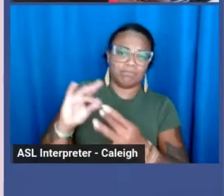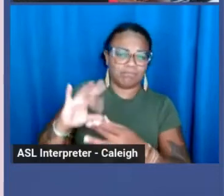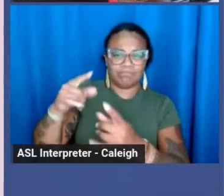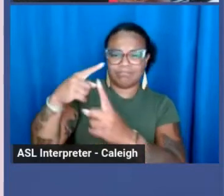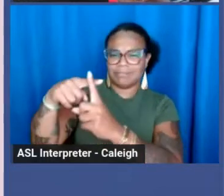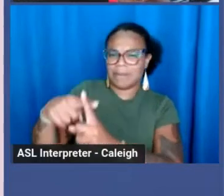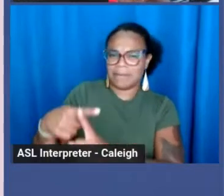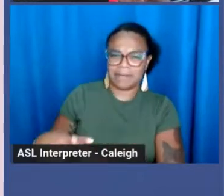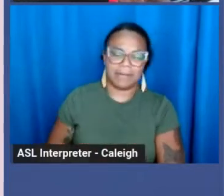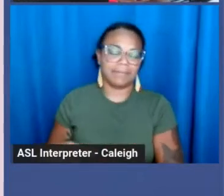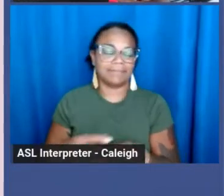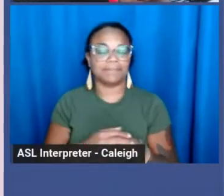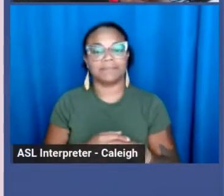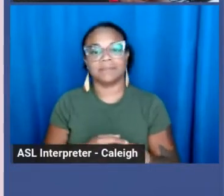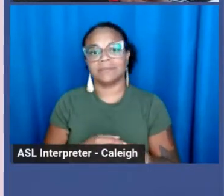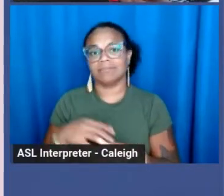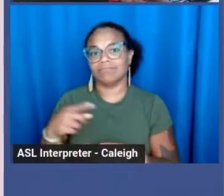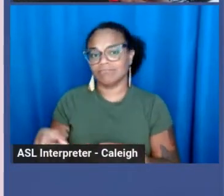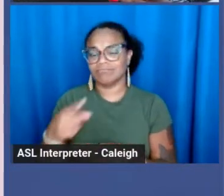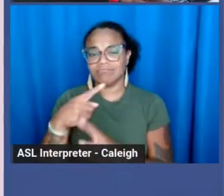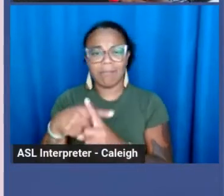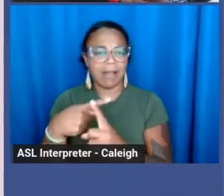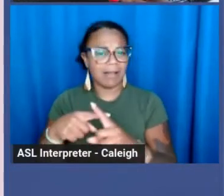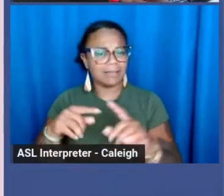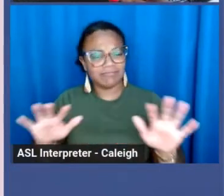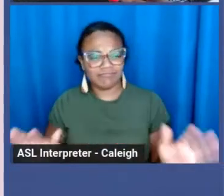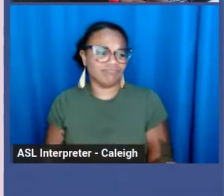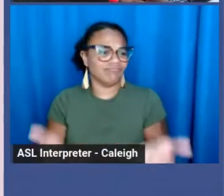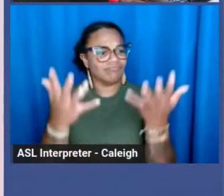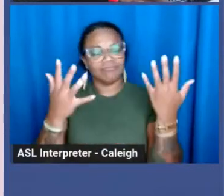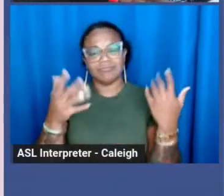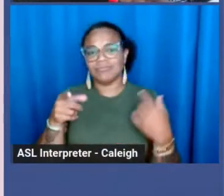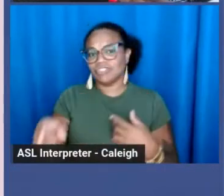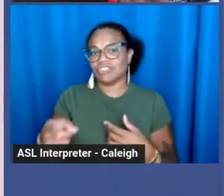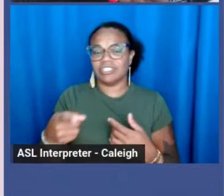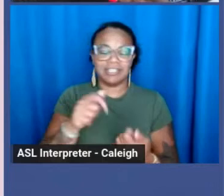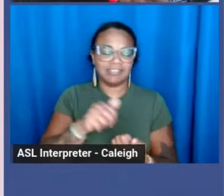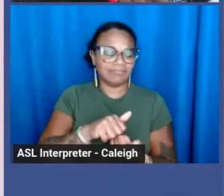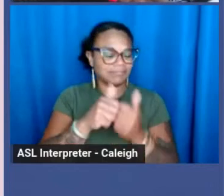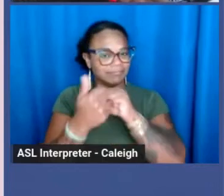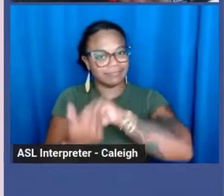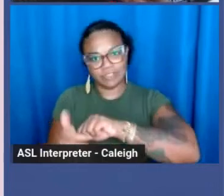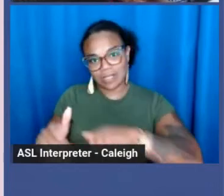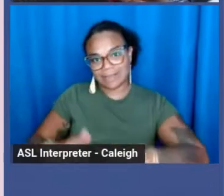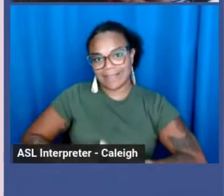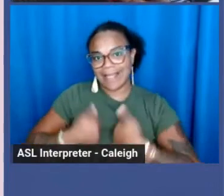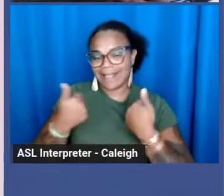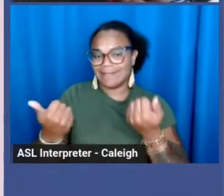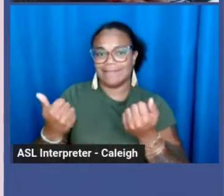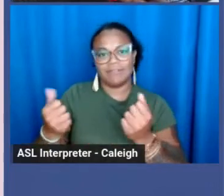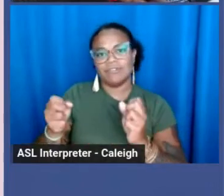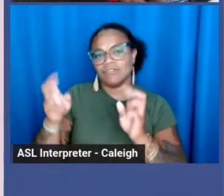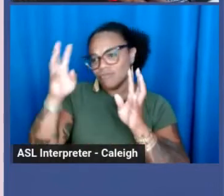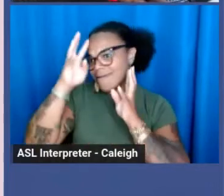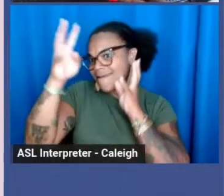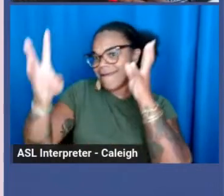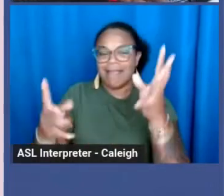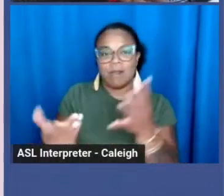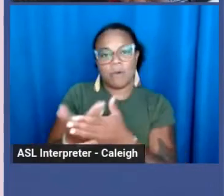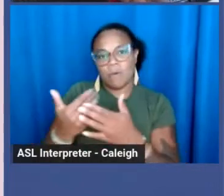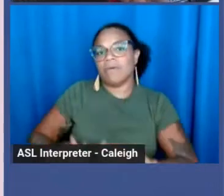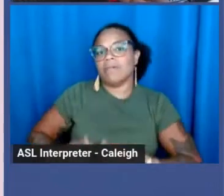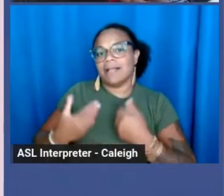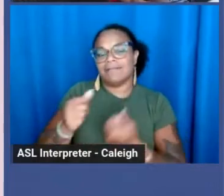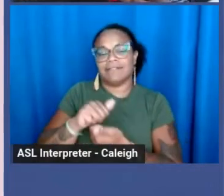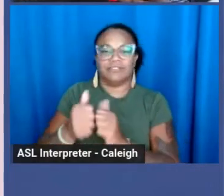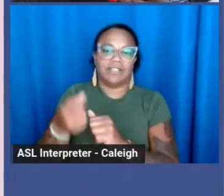Cecilia was uplifting. Cecilia had turned a new wheel. Cecilia was creating her life and changing things for